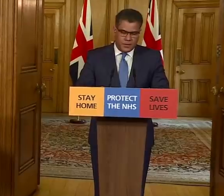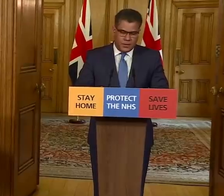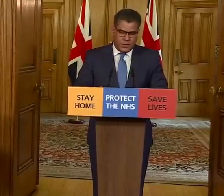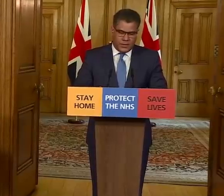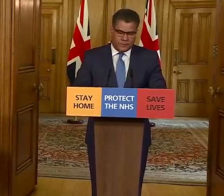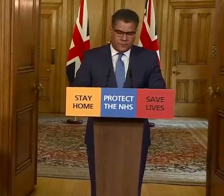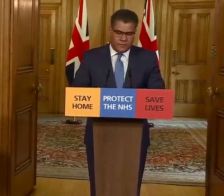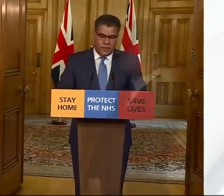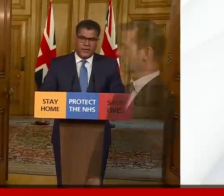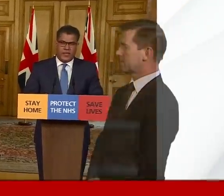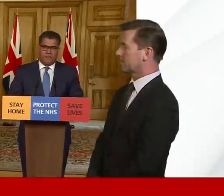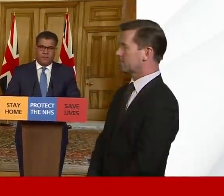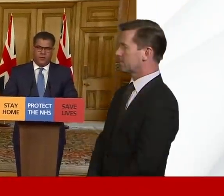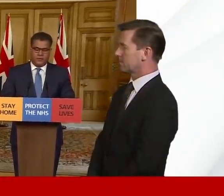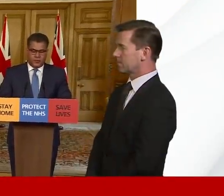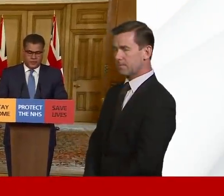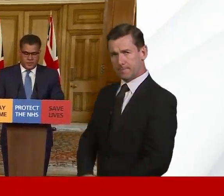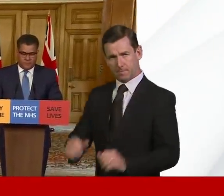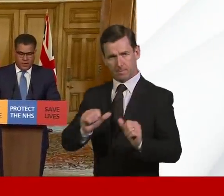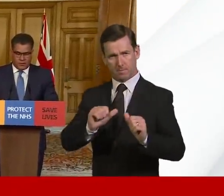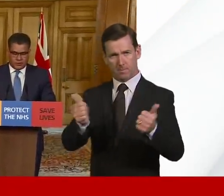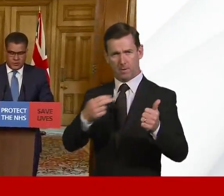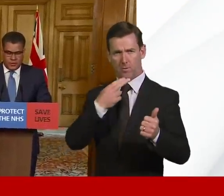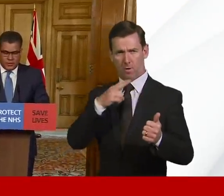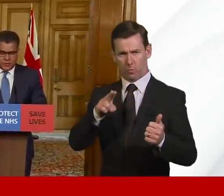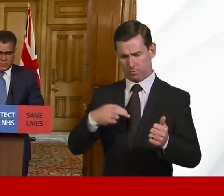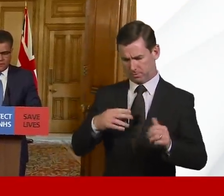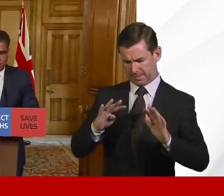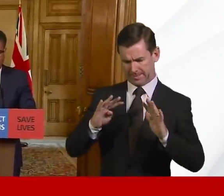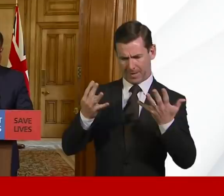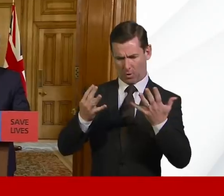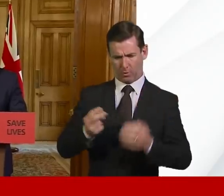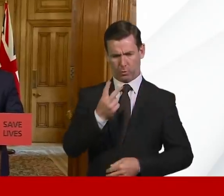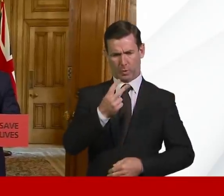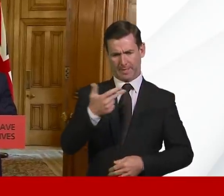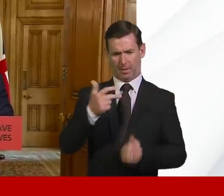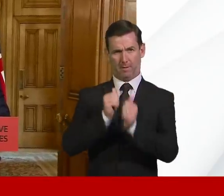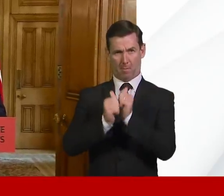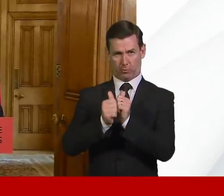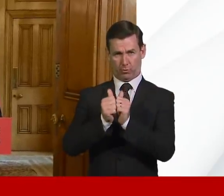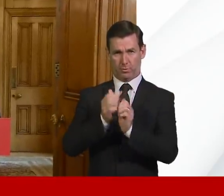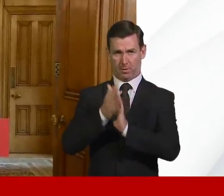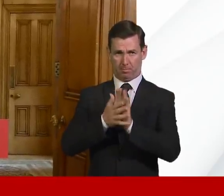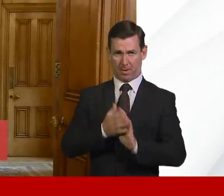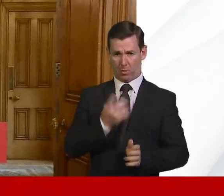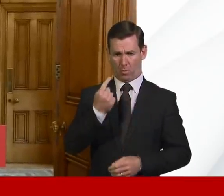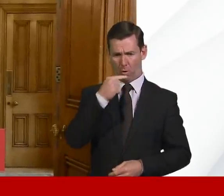As of 9 a.m. on the 28th of March, a total of 120